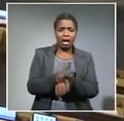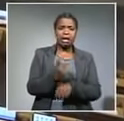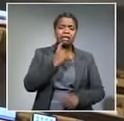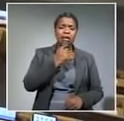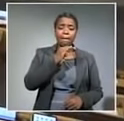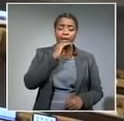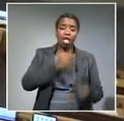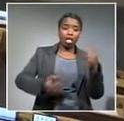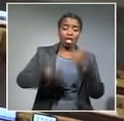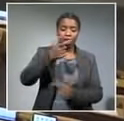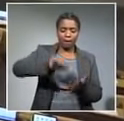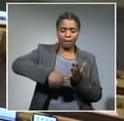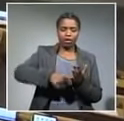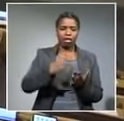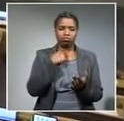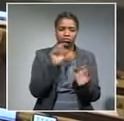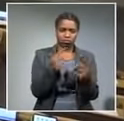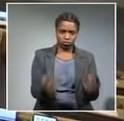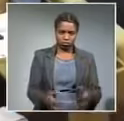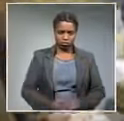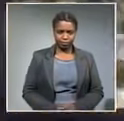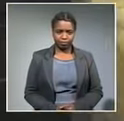will not be able to receive state pensions